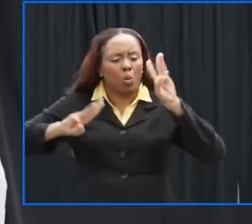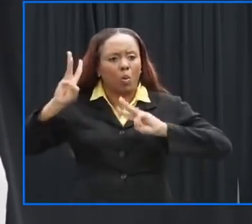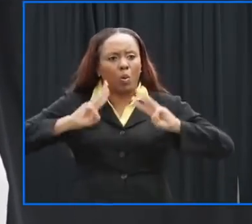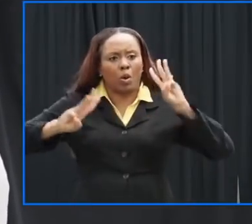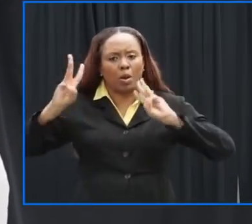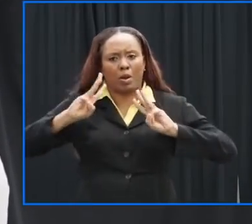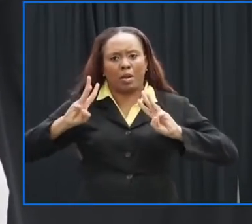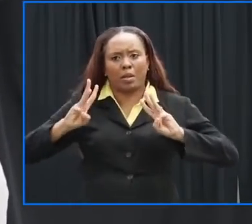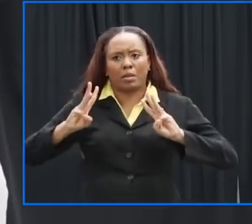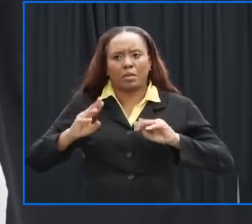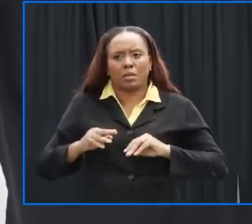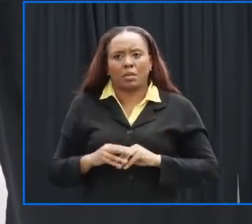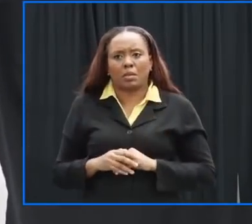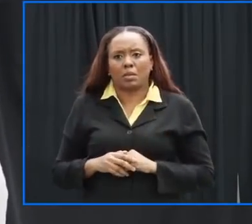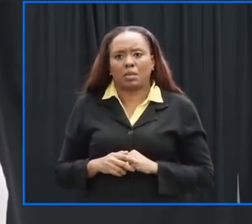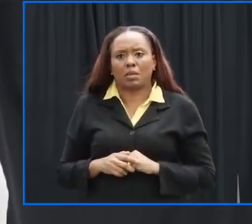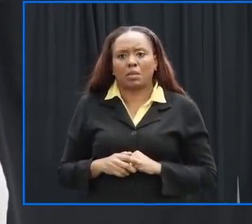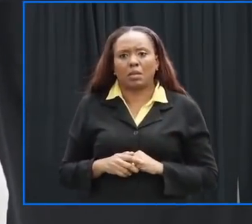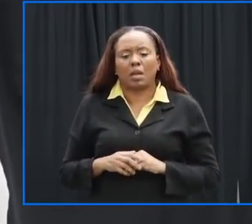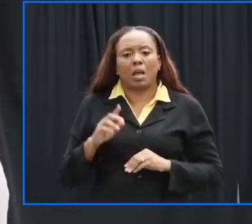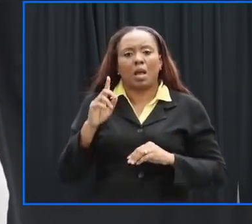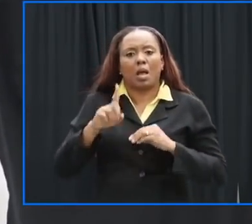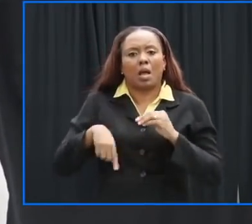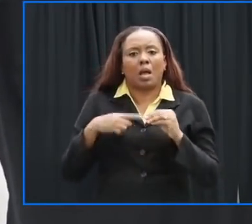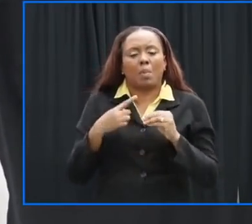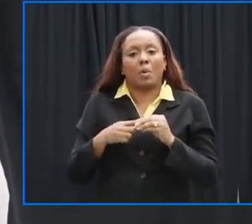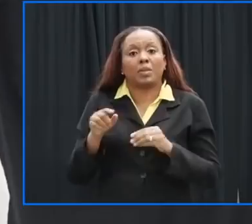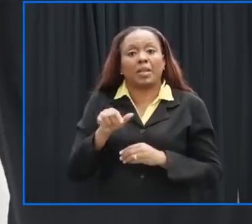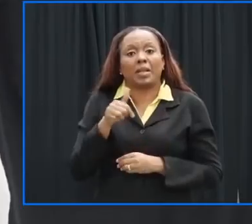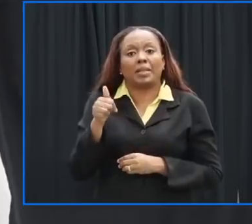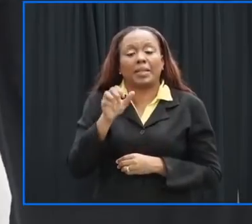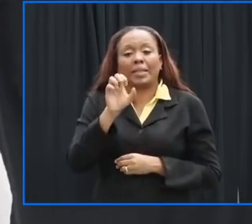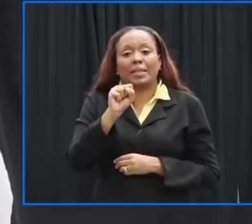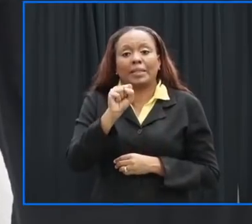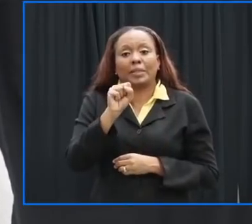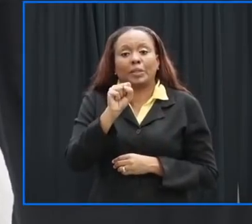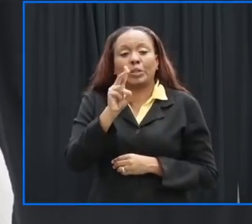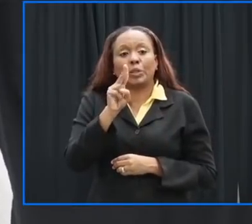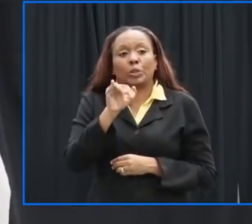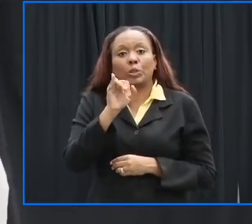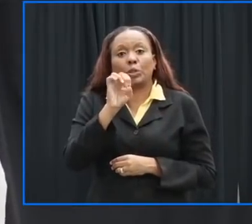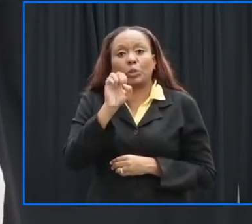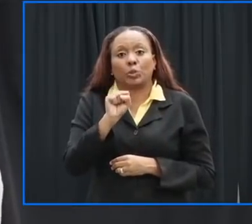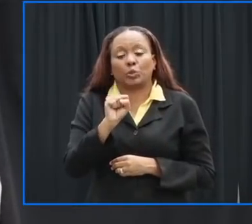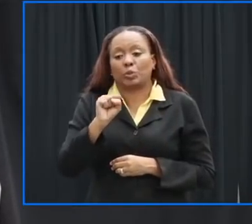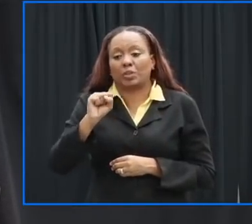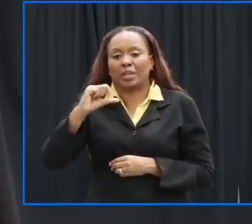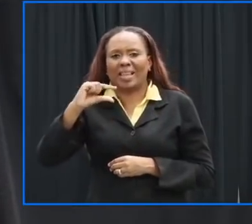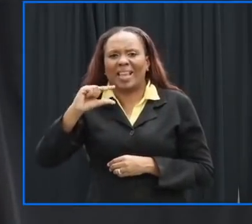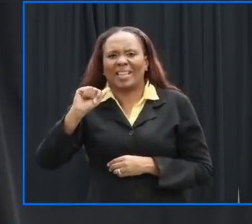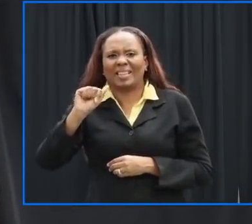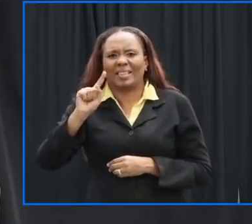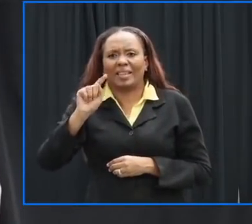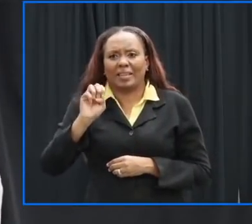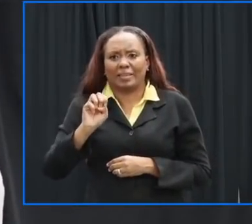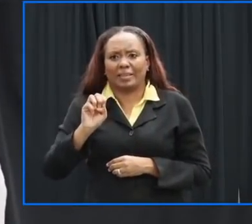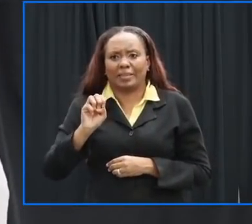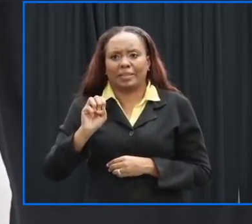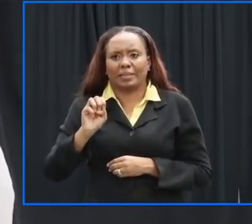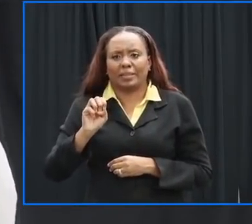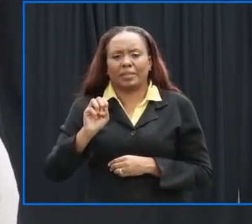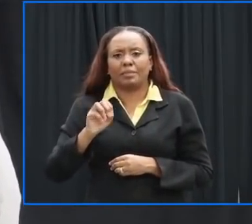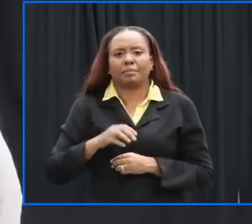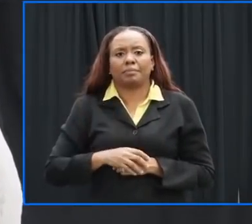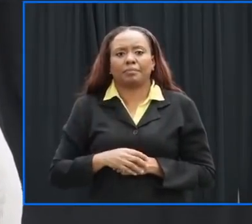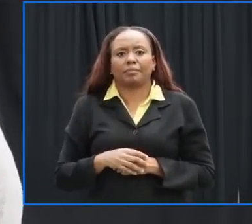um the sluice gate has been raised and we have also built a wear at the um sluice gate